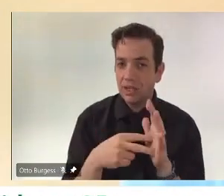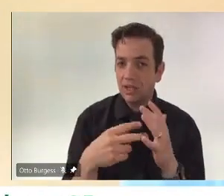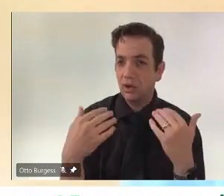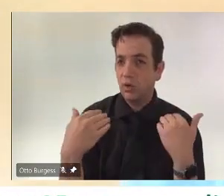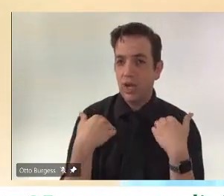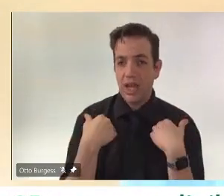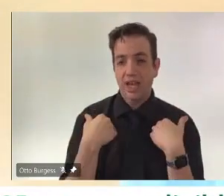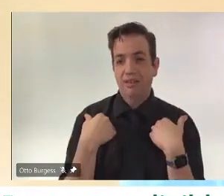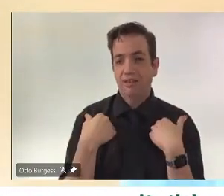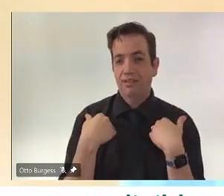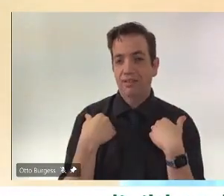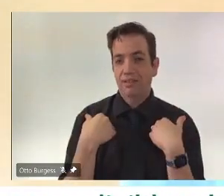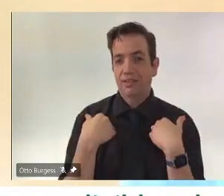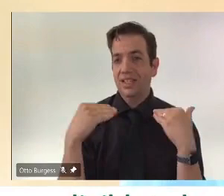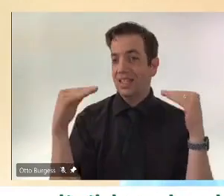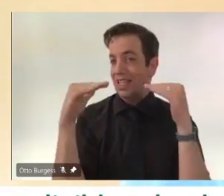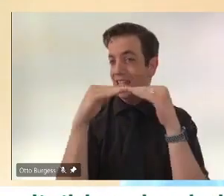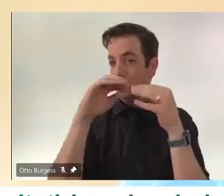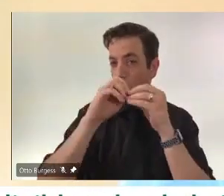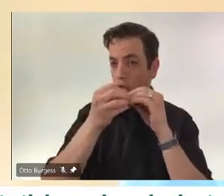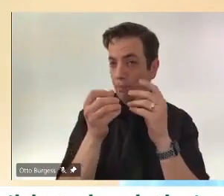which is the other side of the story.